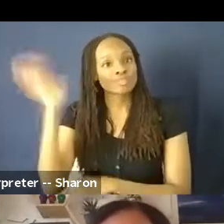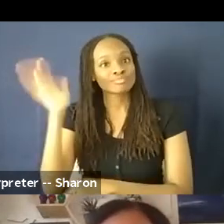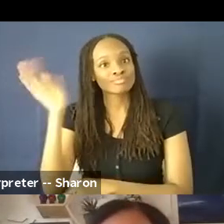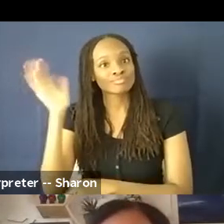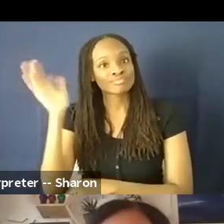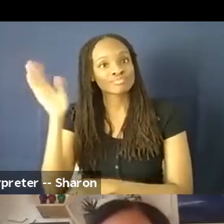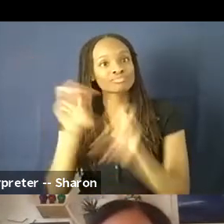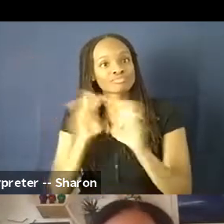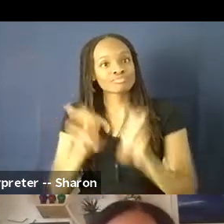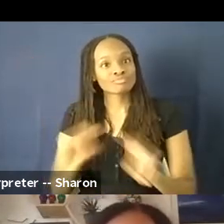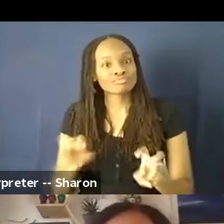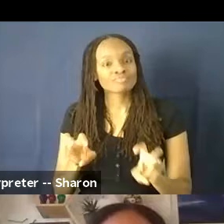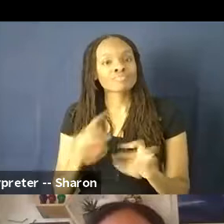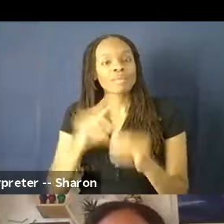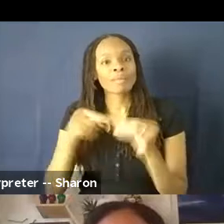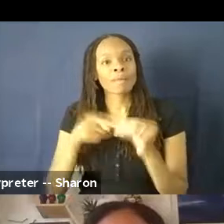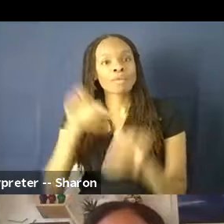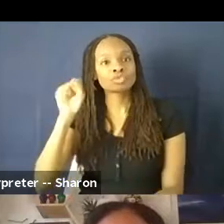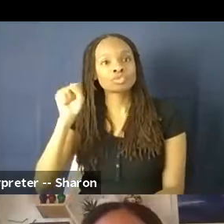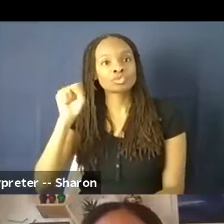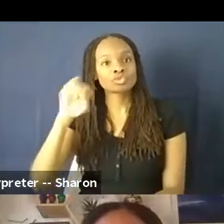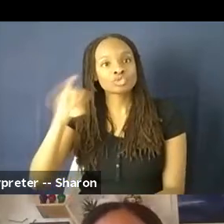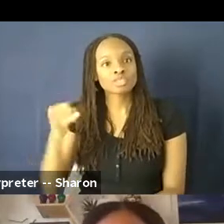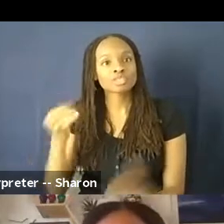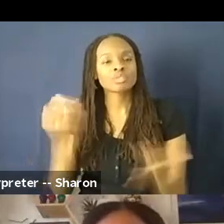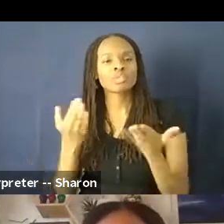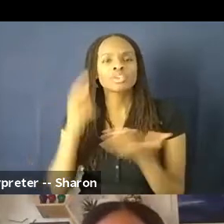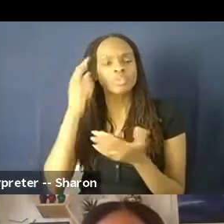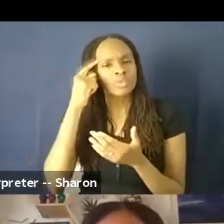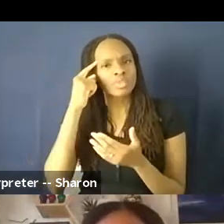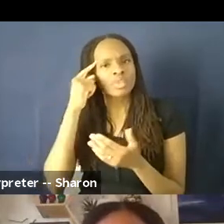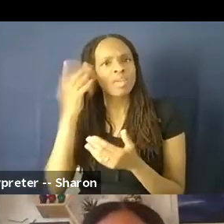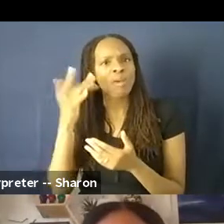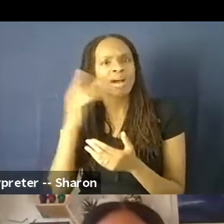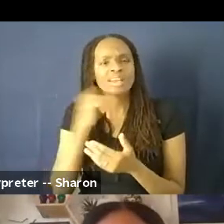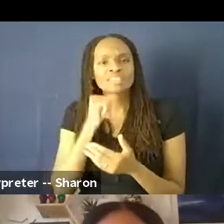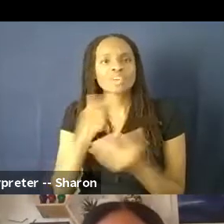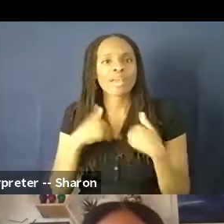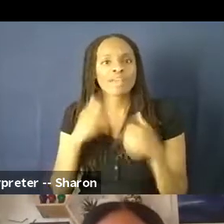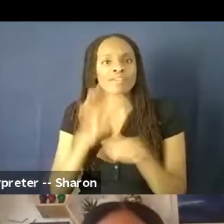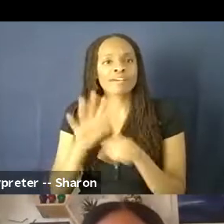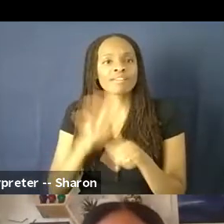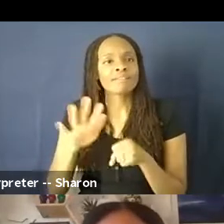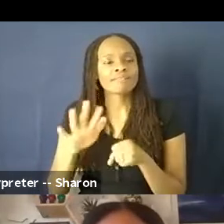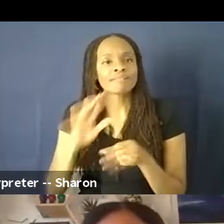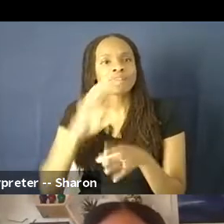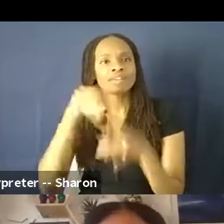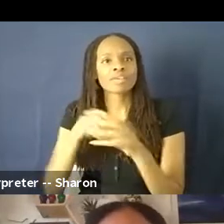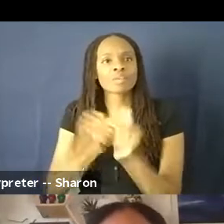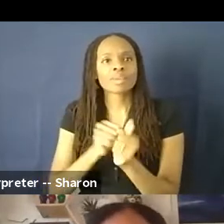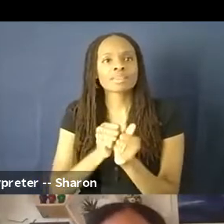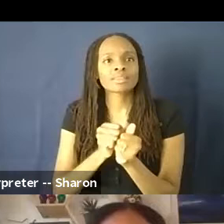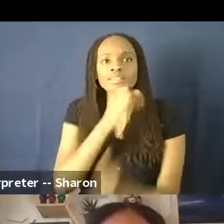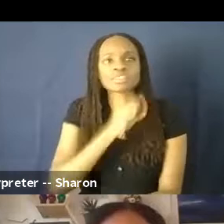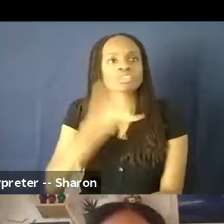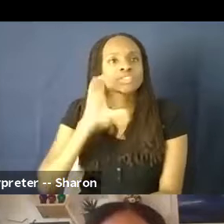panel on media representation and social justice. What do you attribute to the lack of inclusivity of senior citizens in the storylines and the